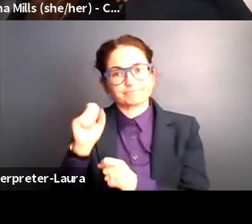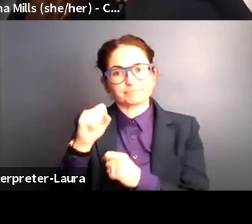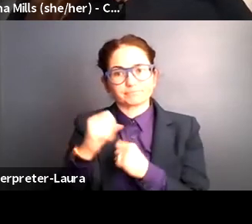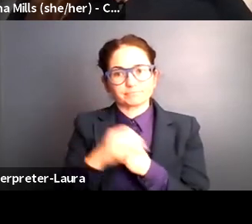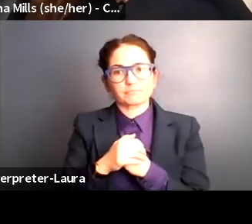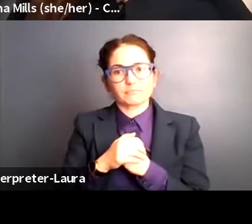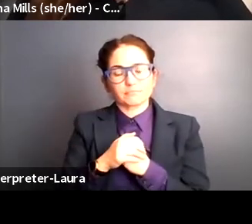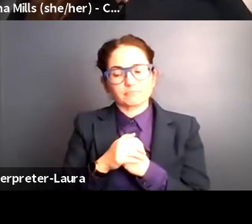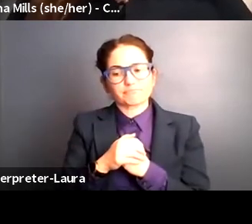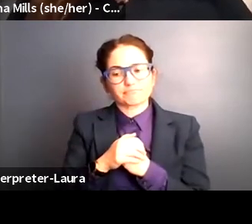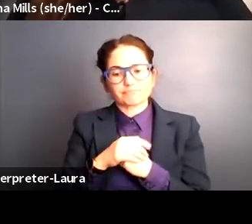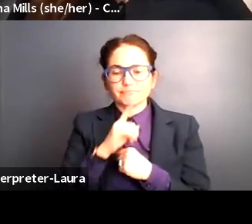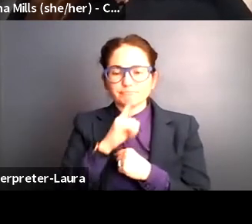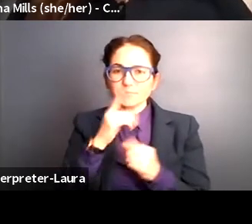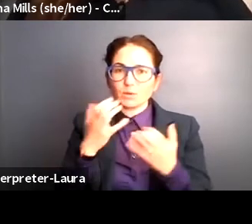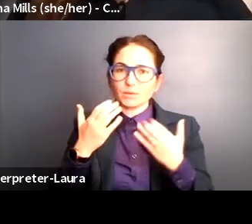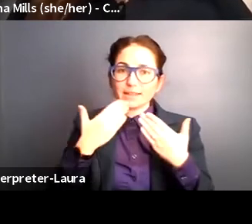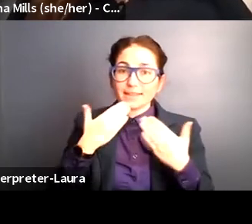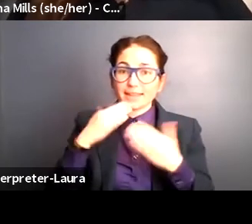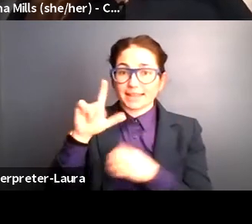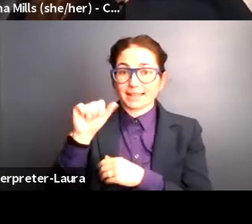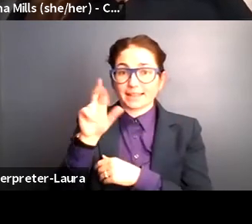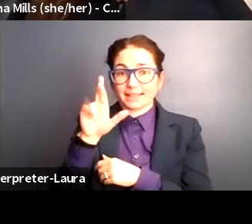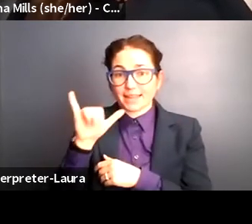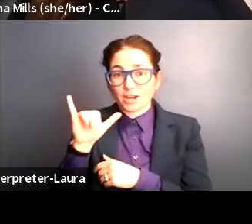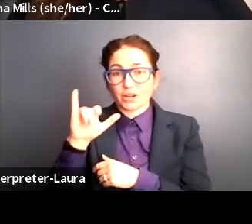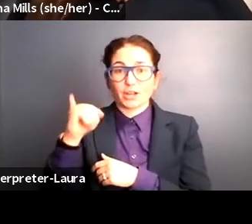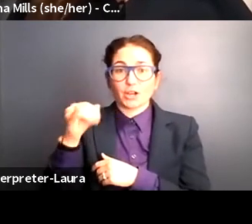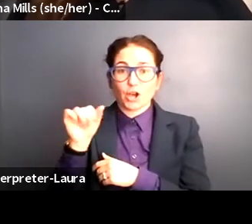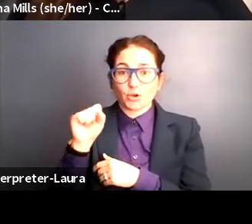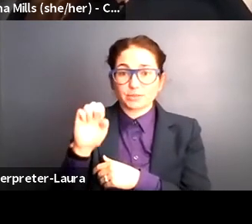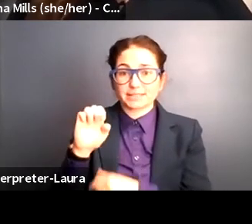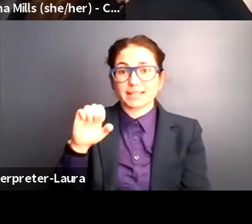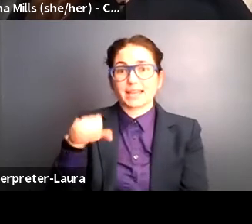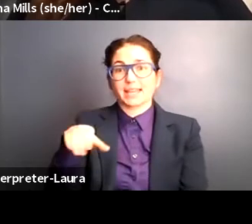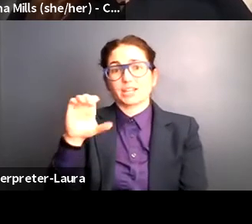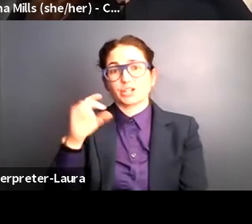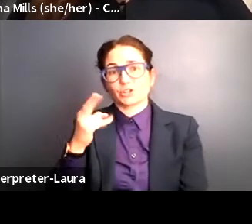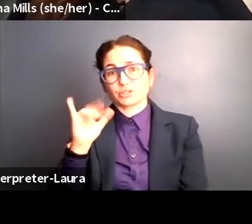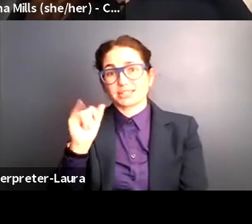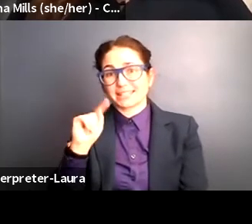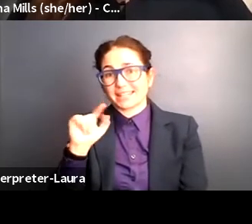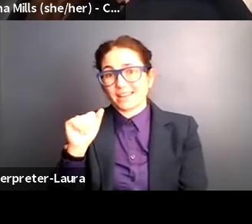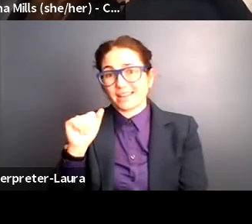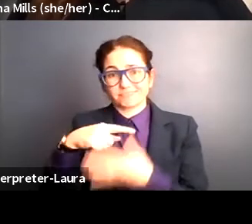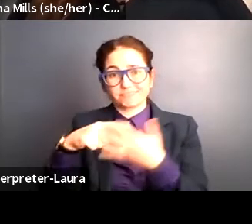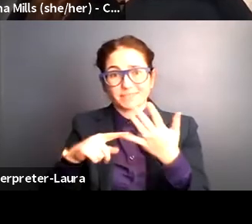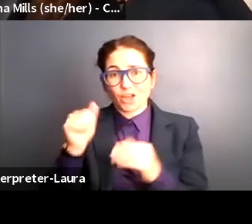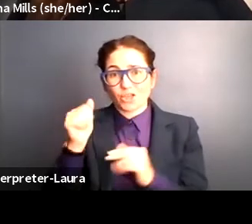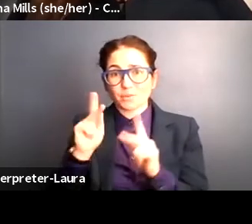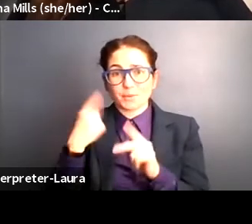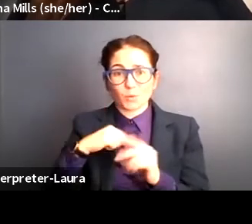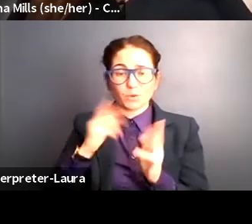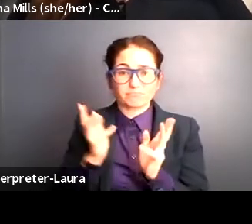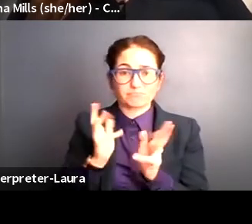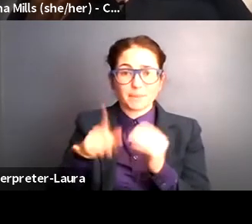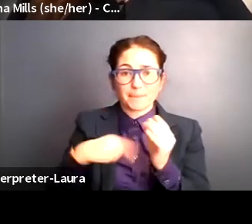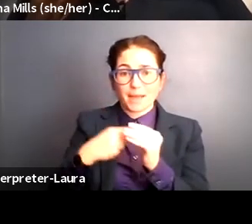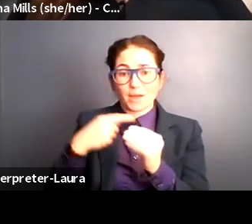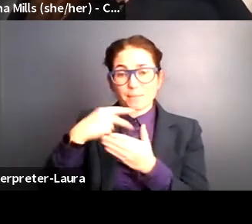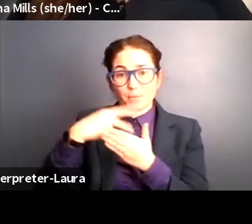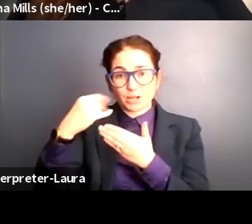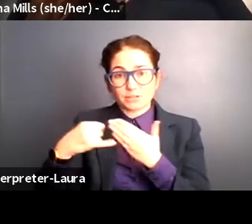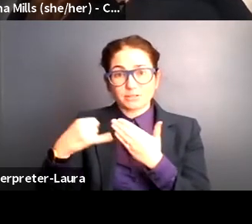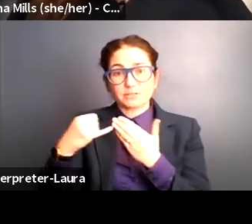really thank Larry, Jose, Christina, and so many of the other people that we talked with about this project who were able